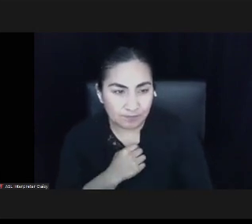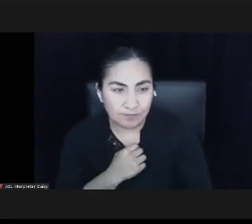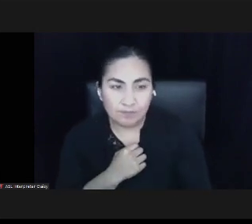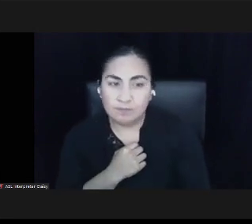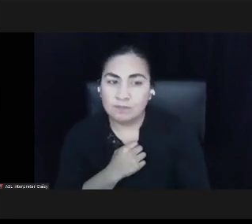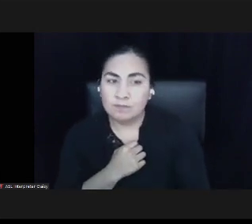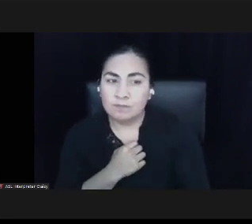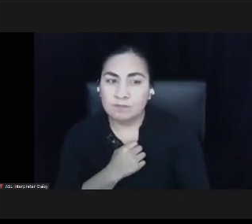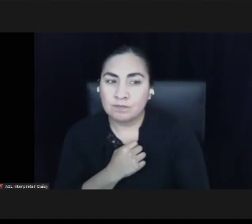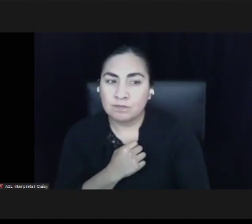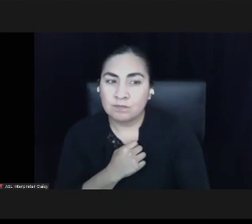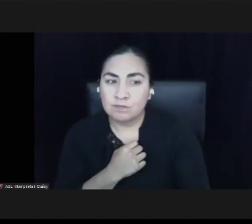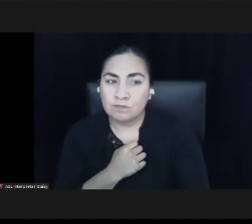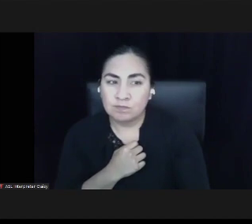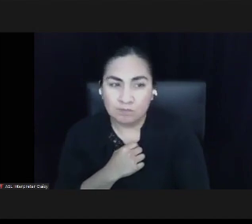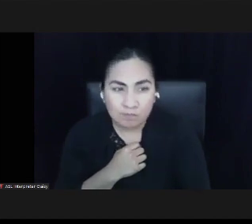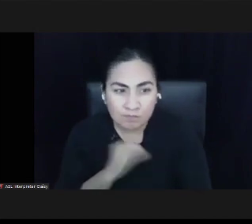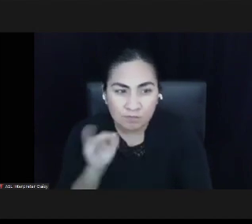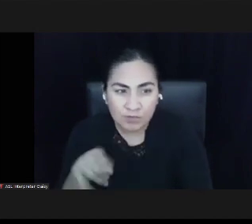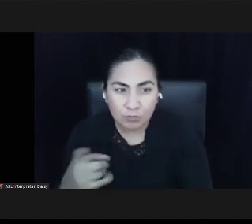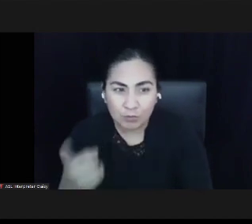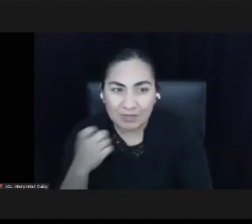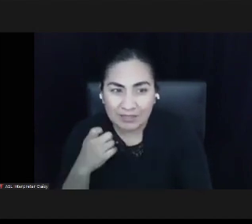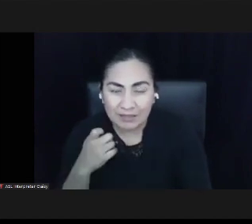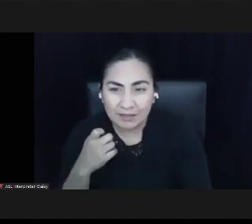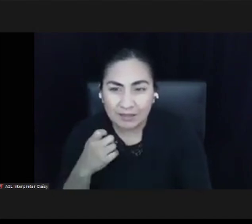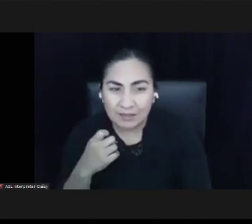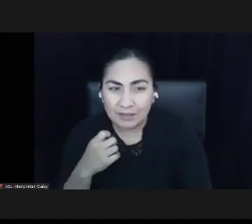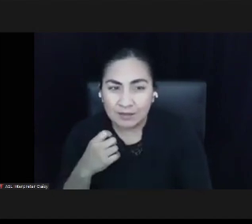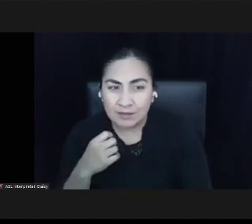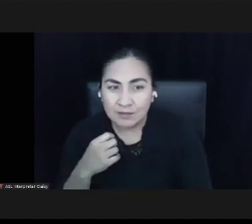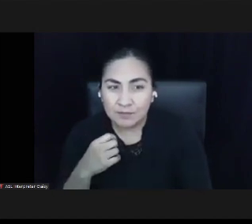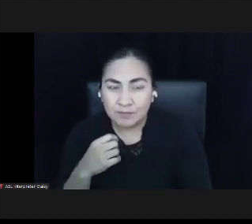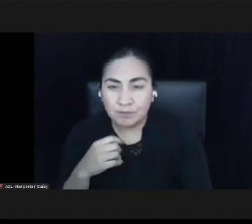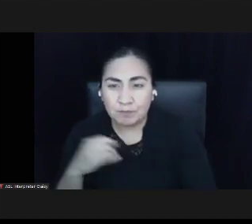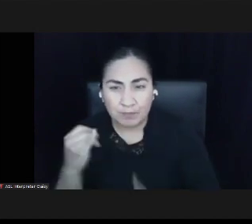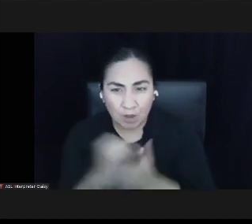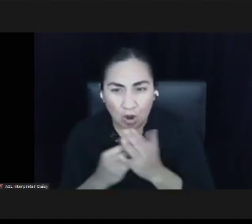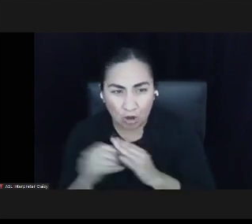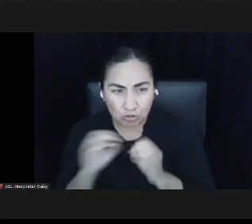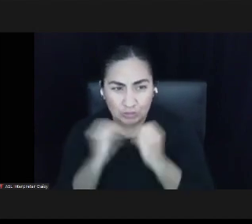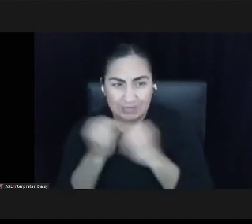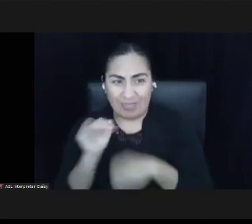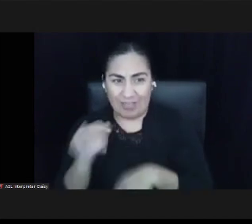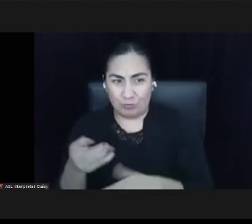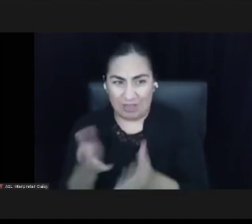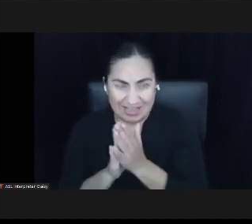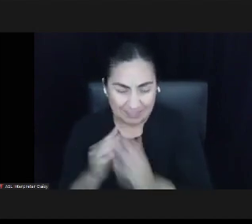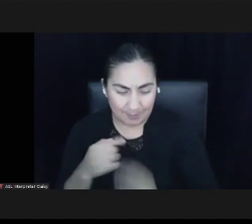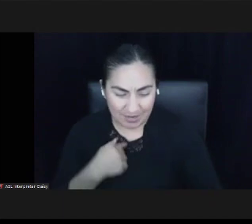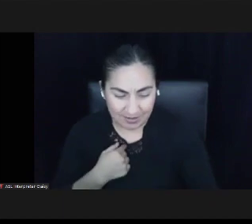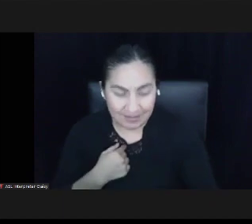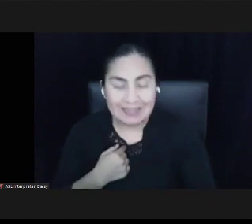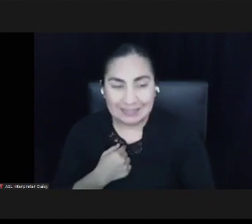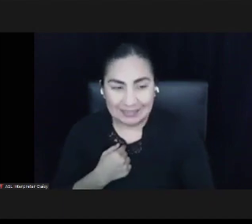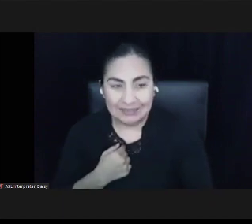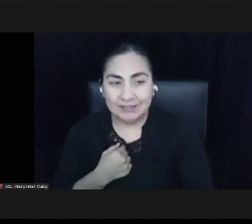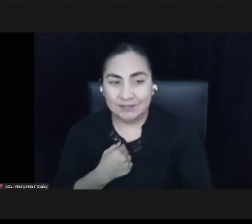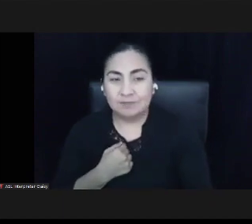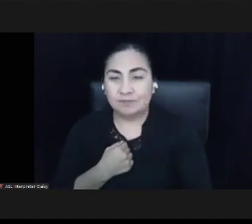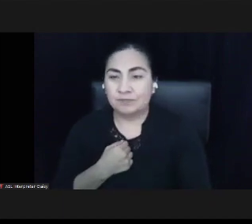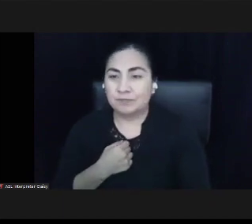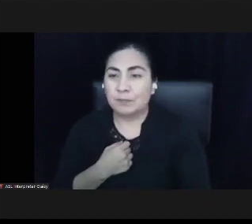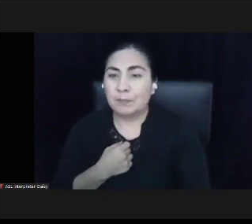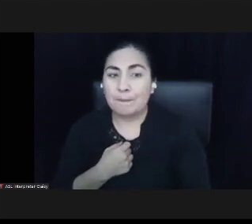I'm sorry? Sherilyn? I said, that arts organizations? that the question? Okay. Yeah. You know, I'm not certain. I